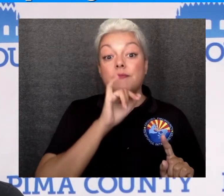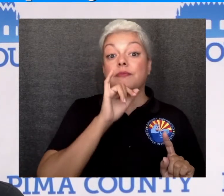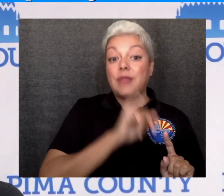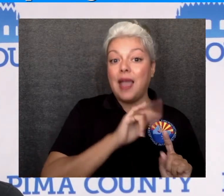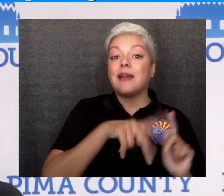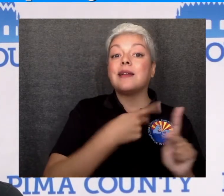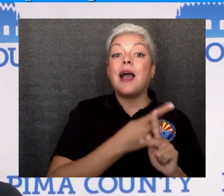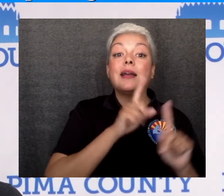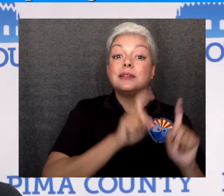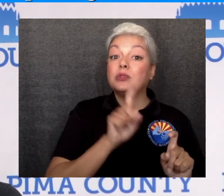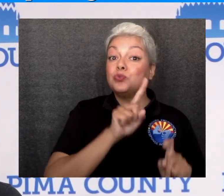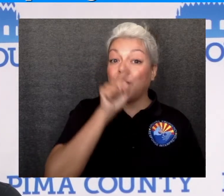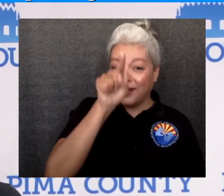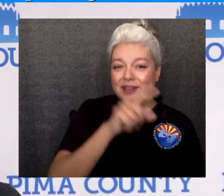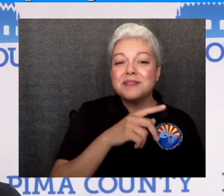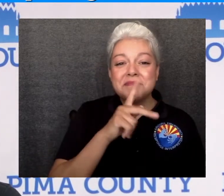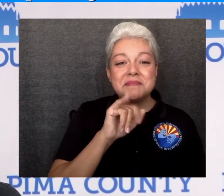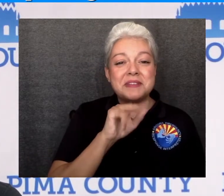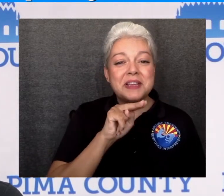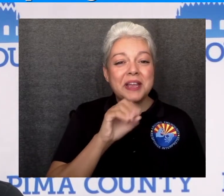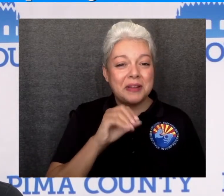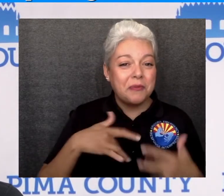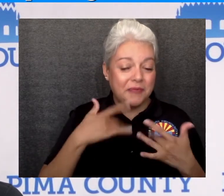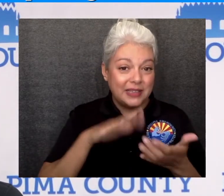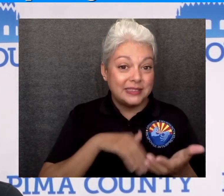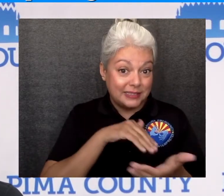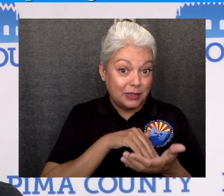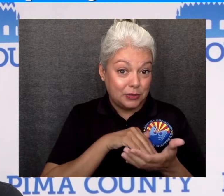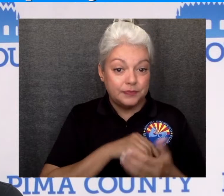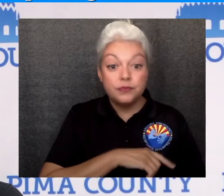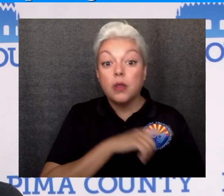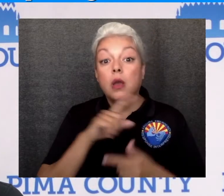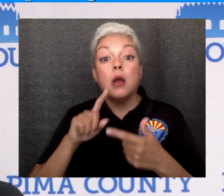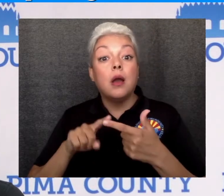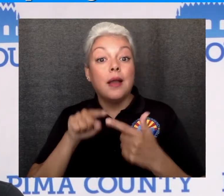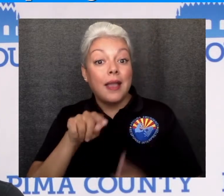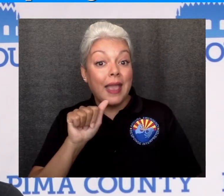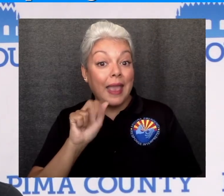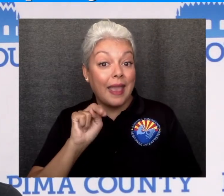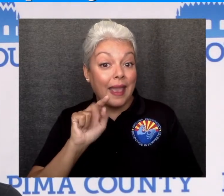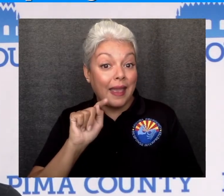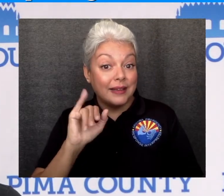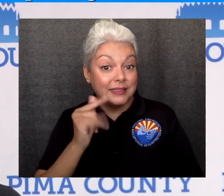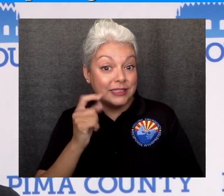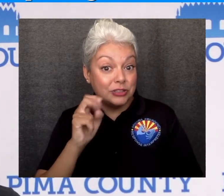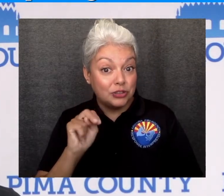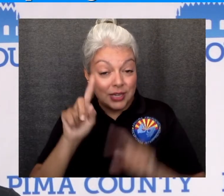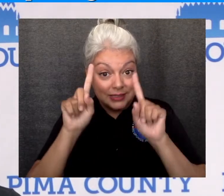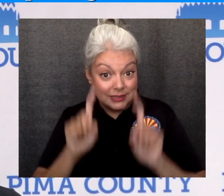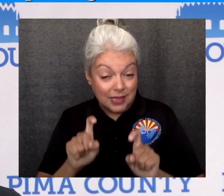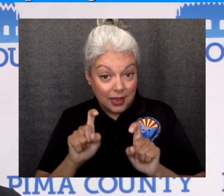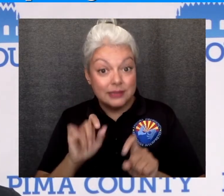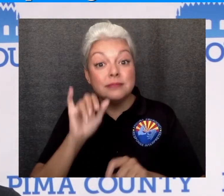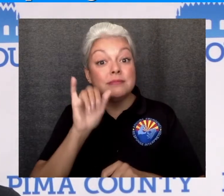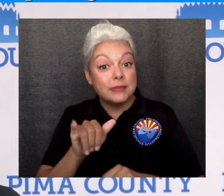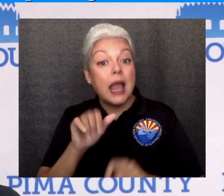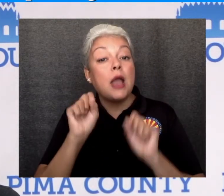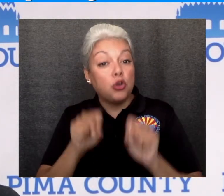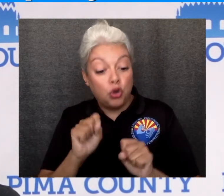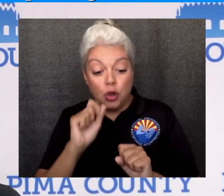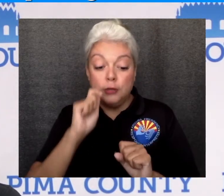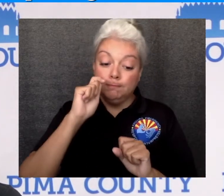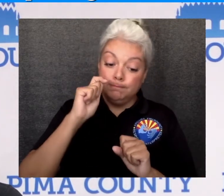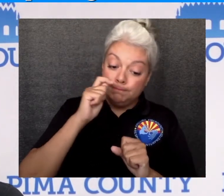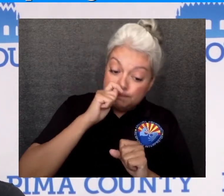at the Keno Events Center sponsored by the county. There's also an antigen test. An antigen test is also a test for an acute